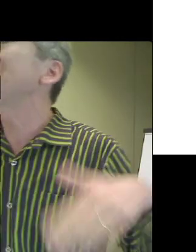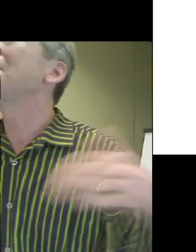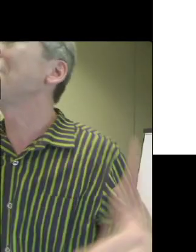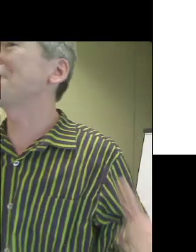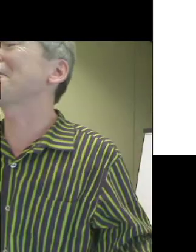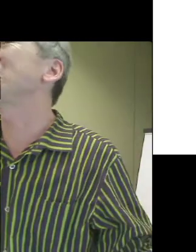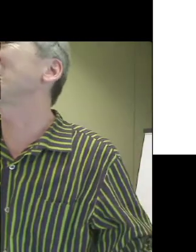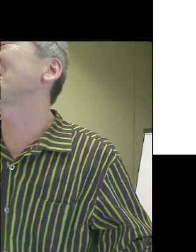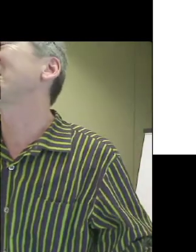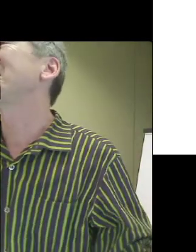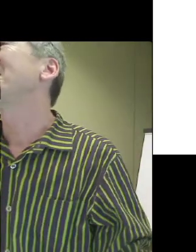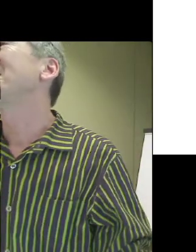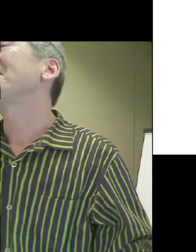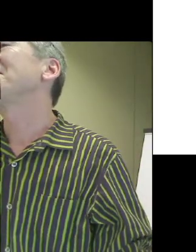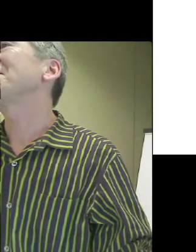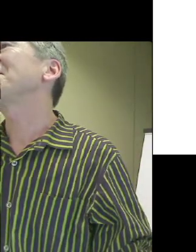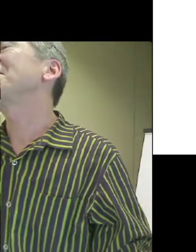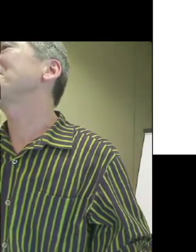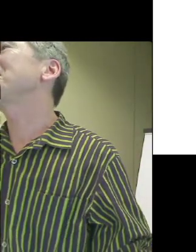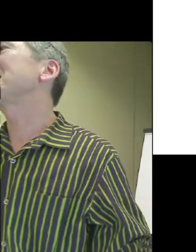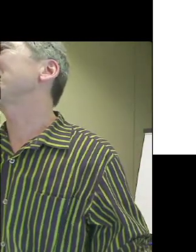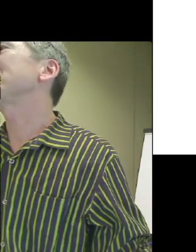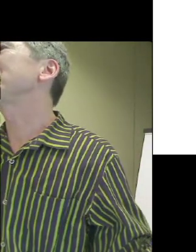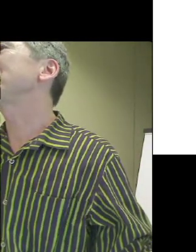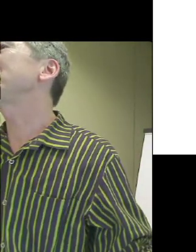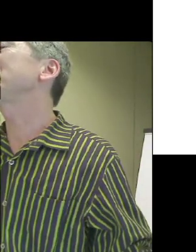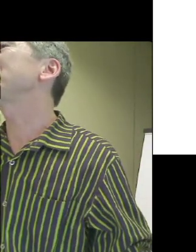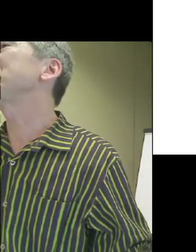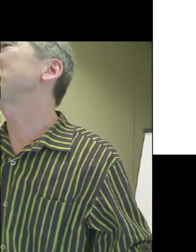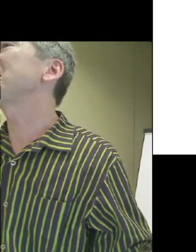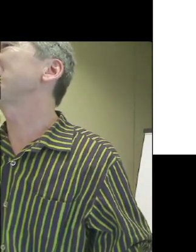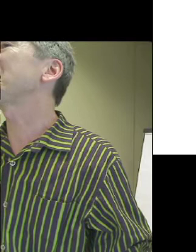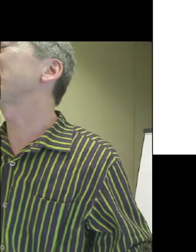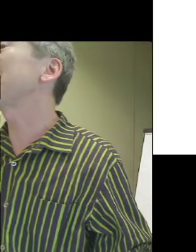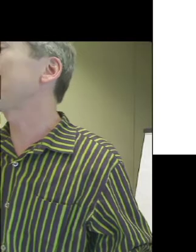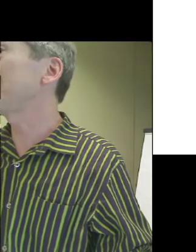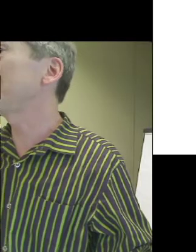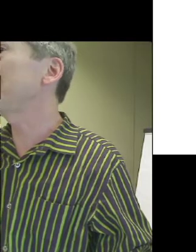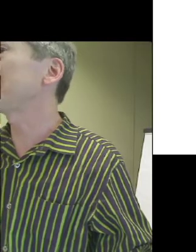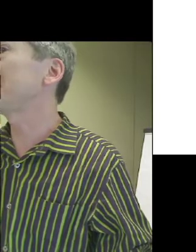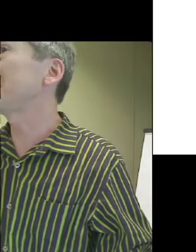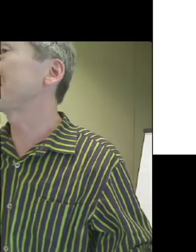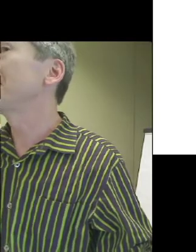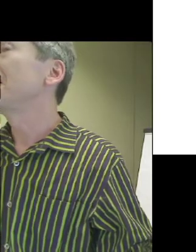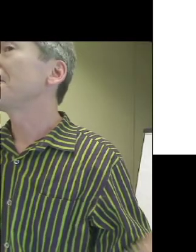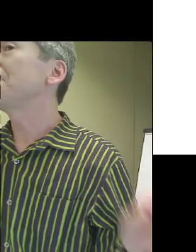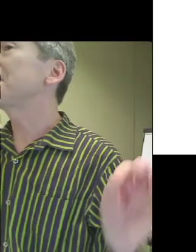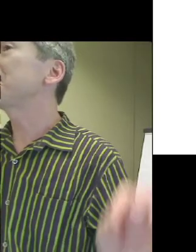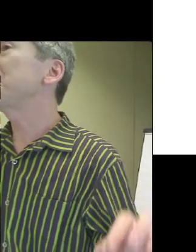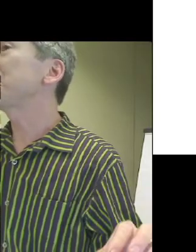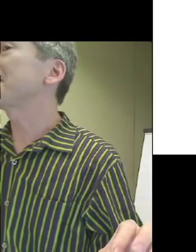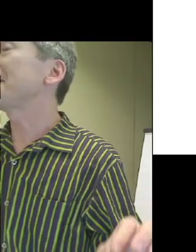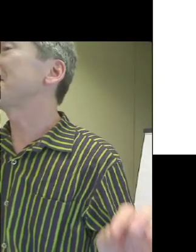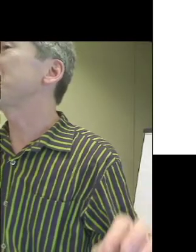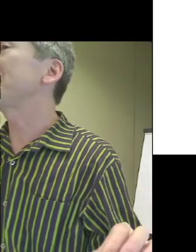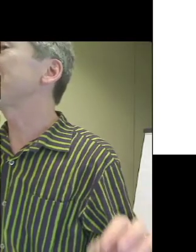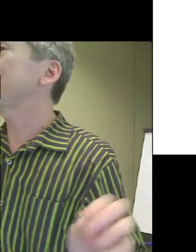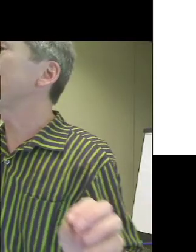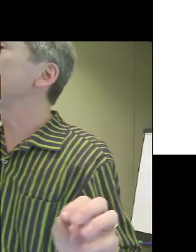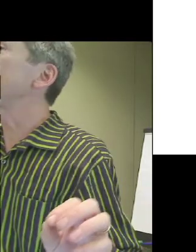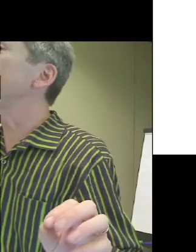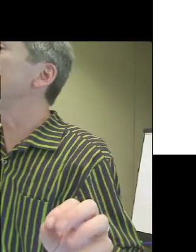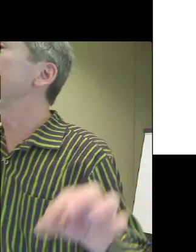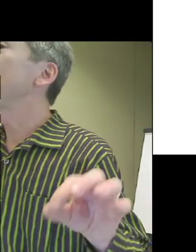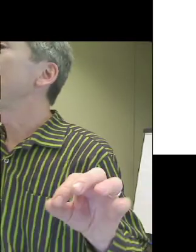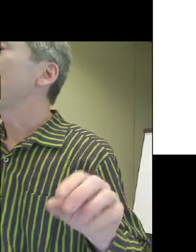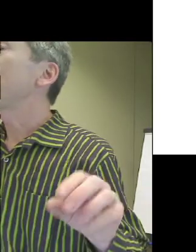in England, for which I worked. It showed that on 300 museum library archive websites, only 3% met